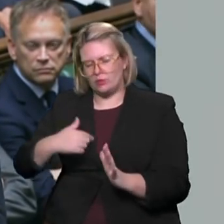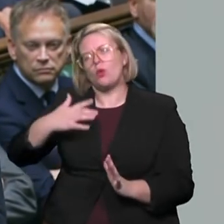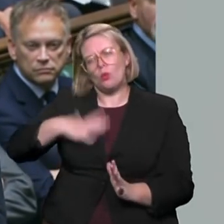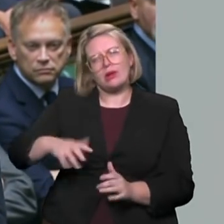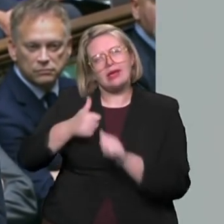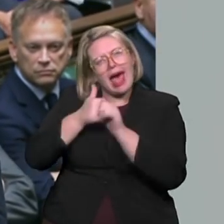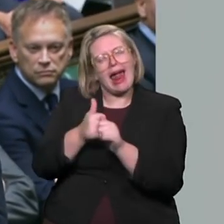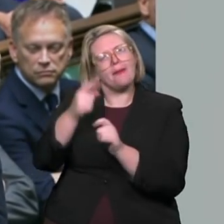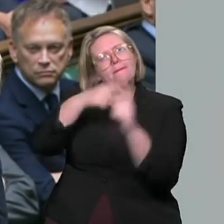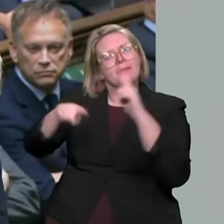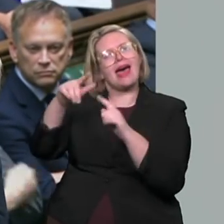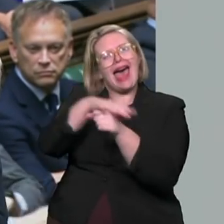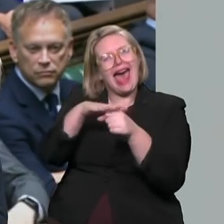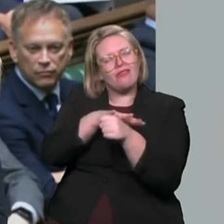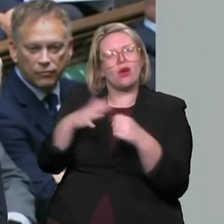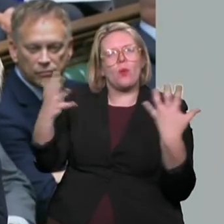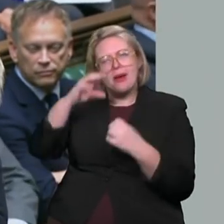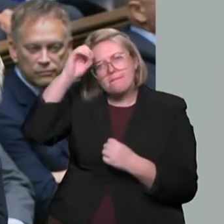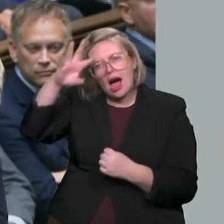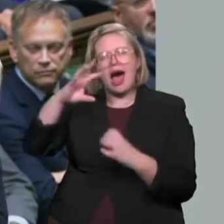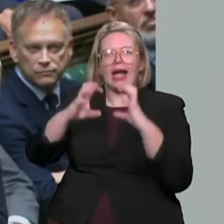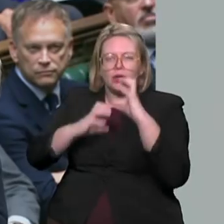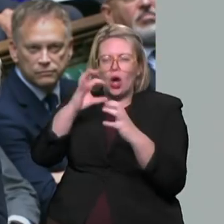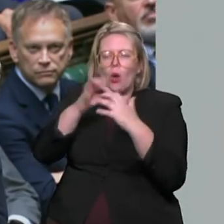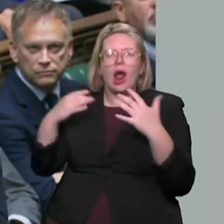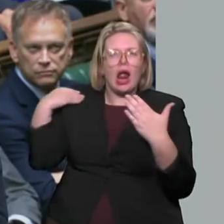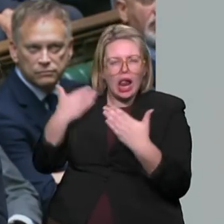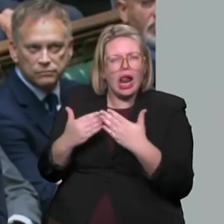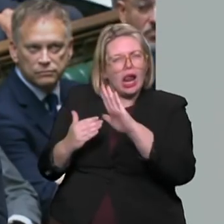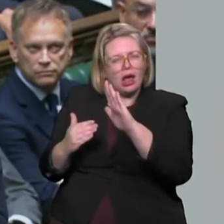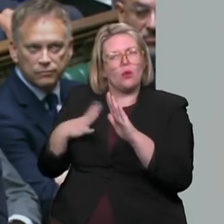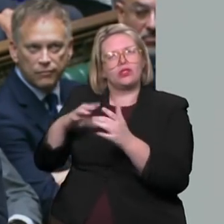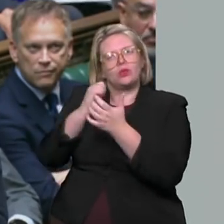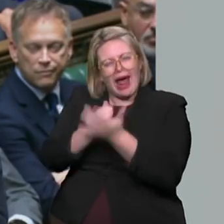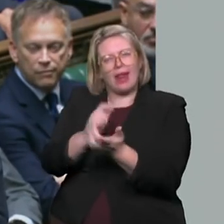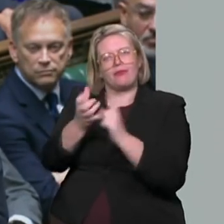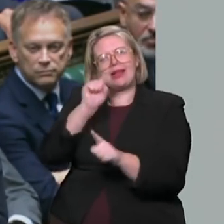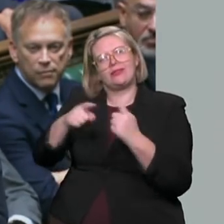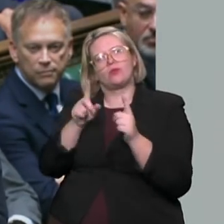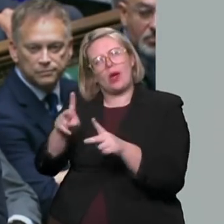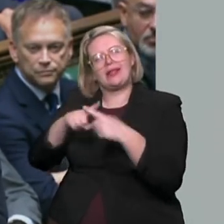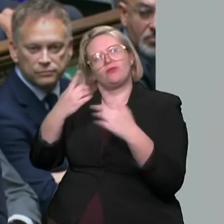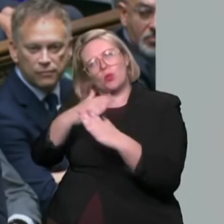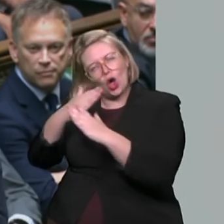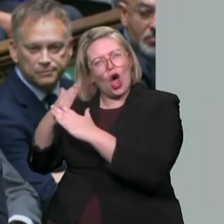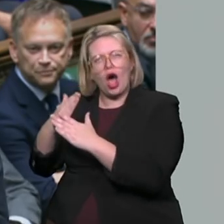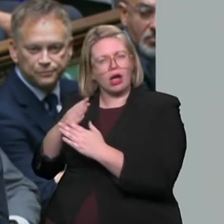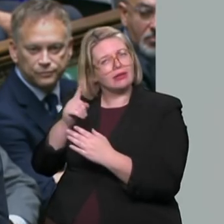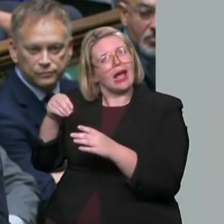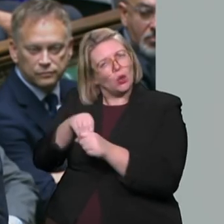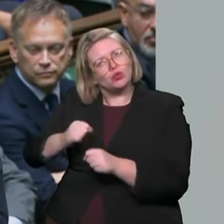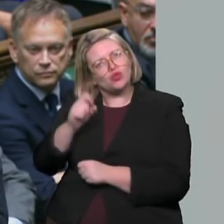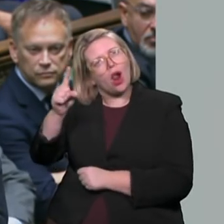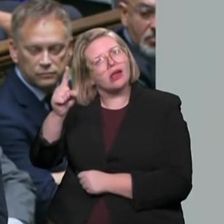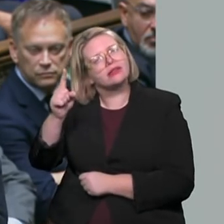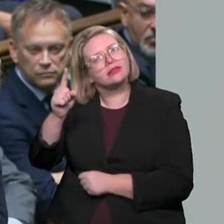decarbonise across the whole of the country and, of course, including Scotland. I know that there was